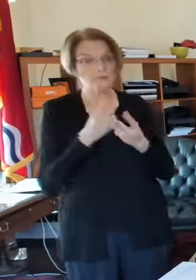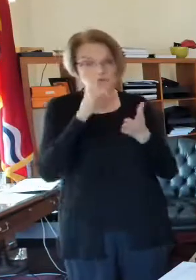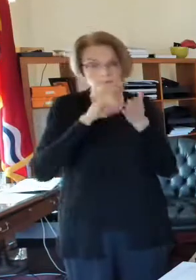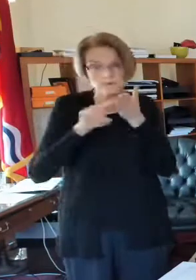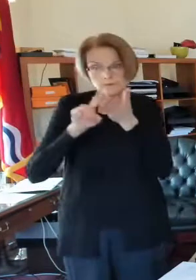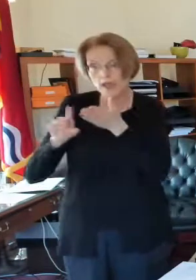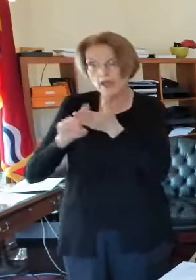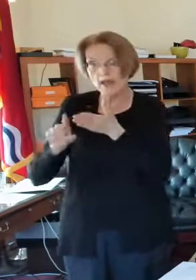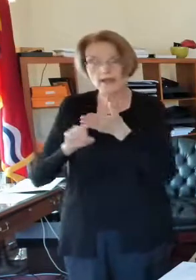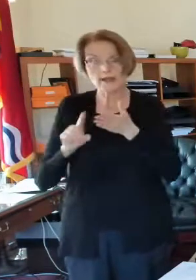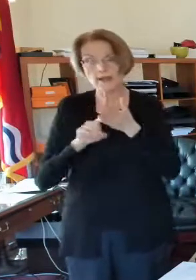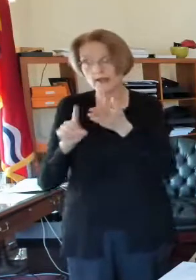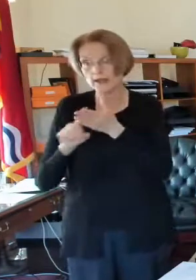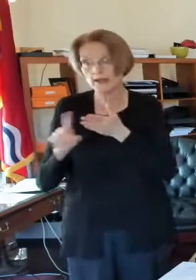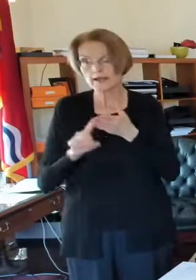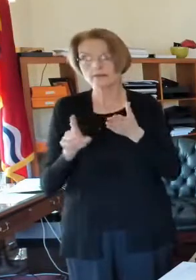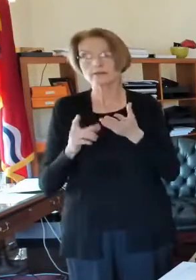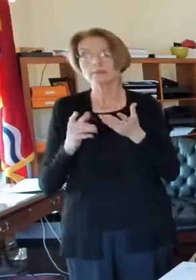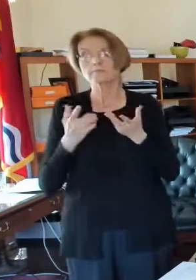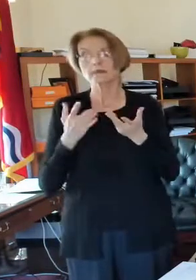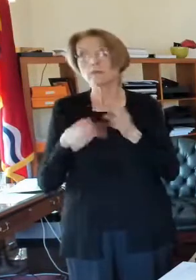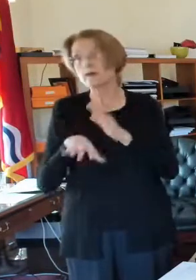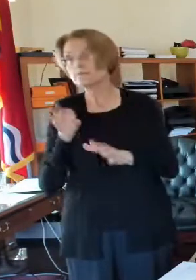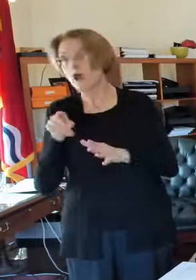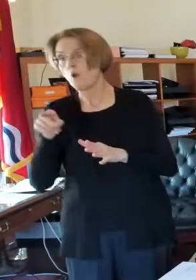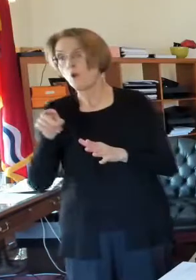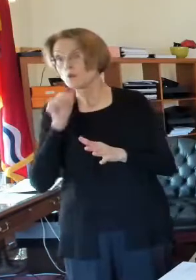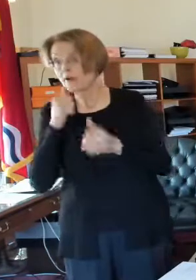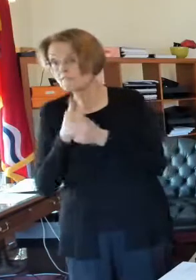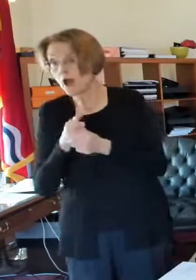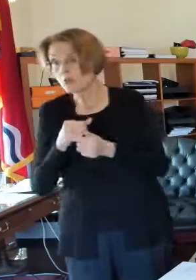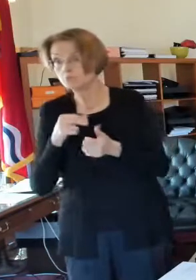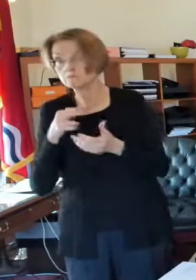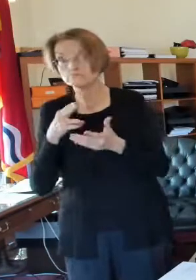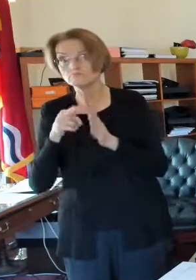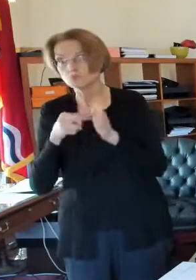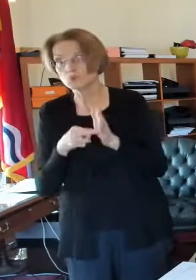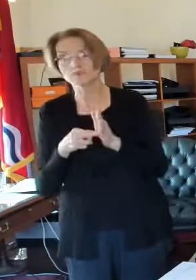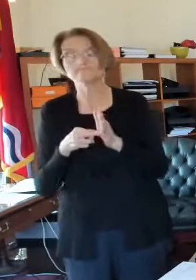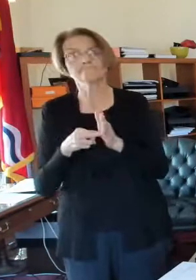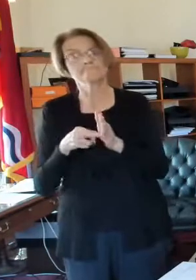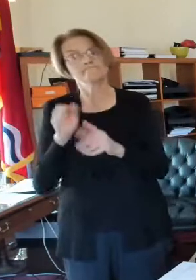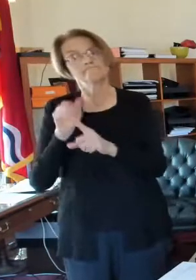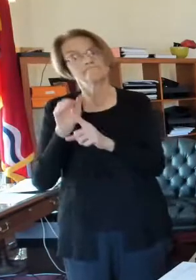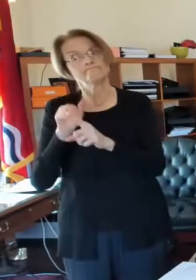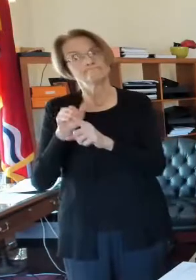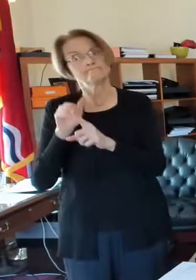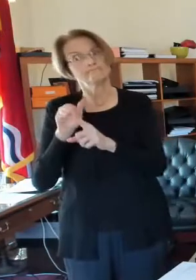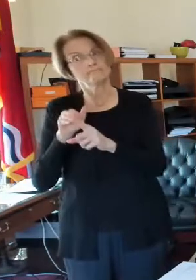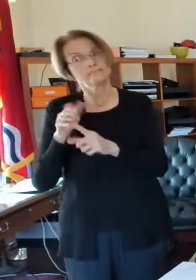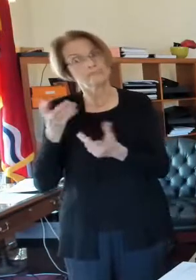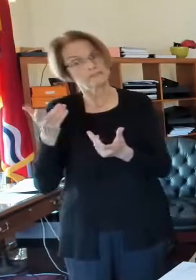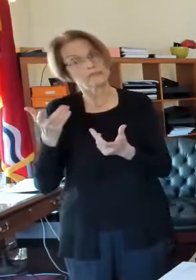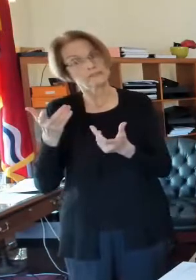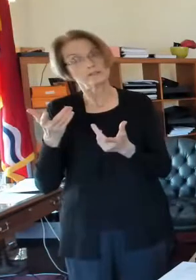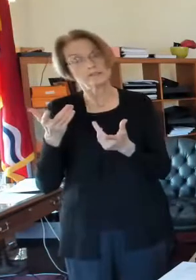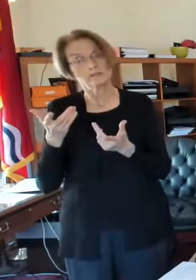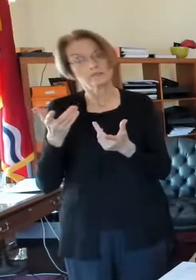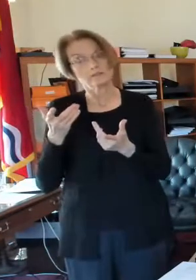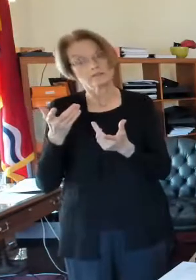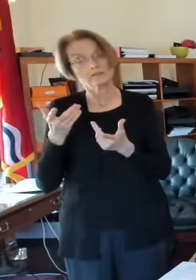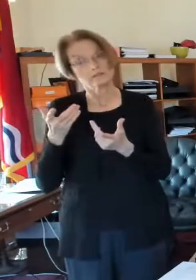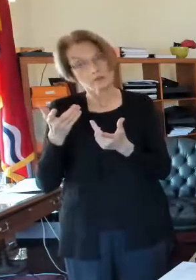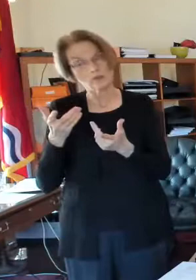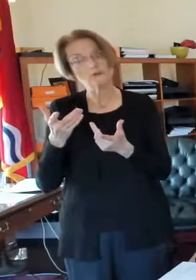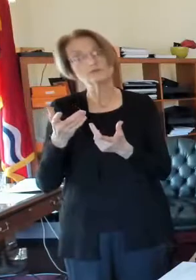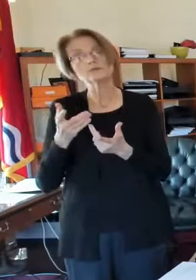that they are aware of that's not in compliance, and really to follow up to just say, hey, you guys, you know, you've got to make